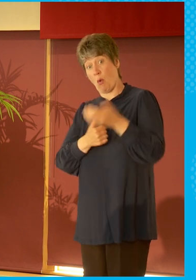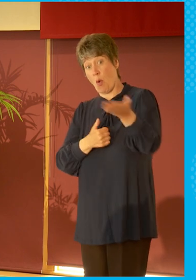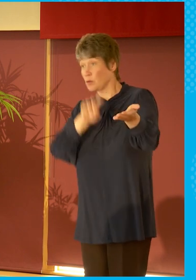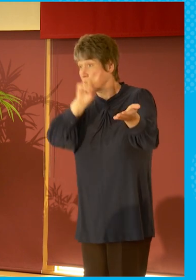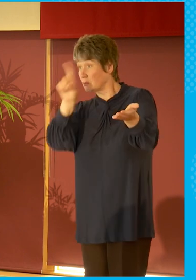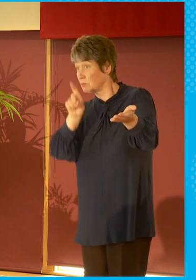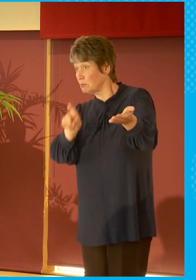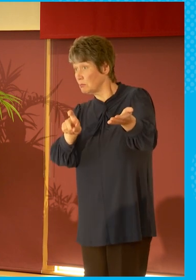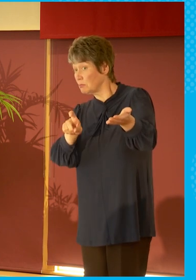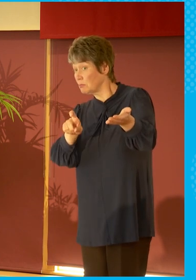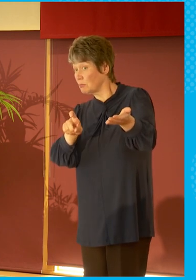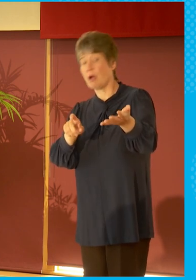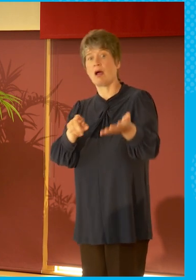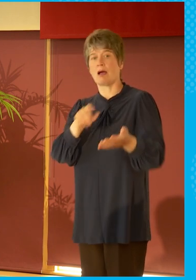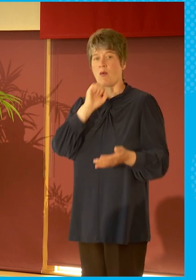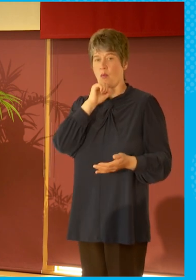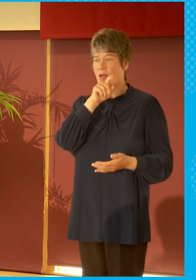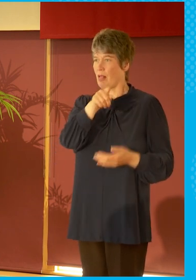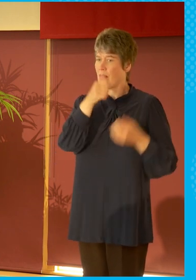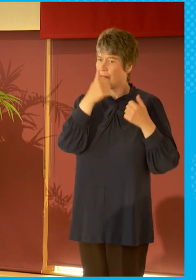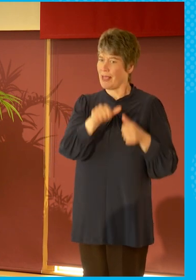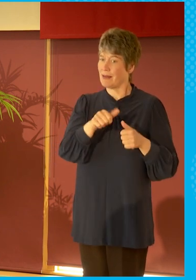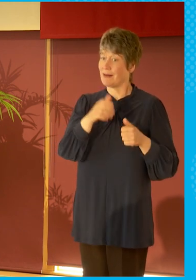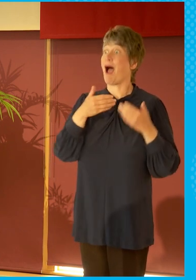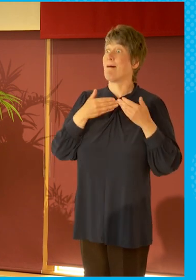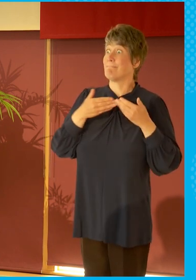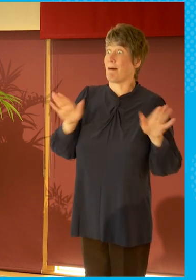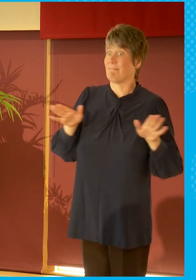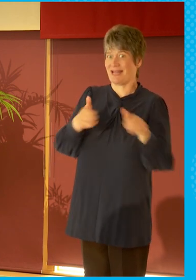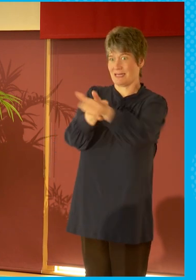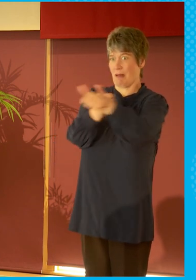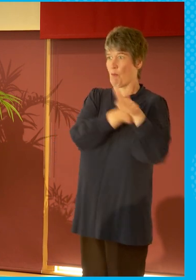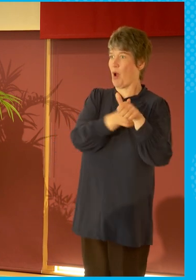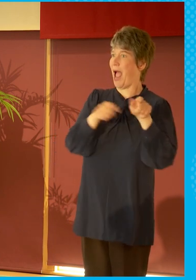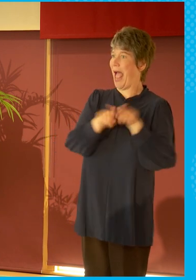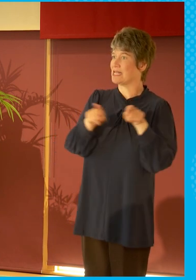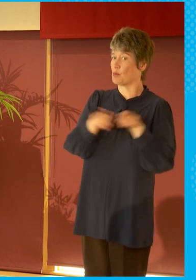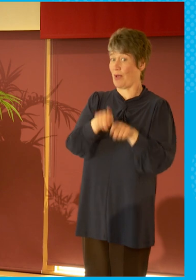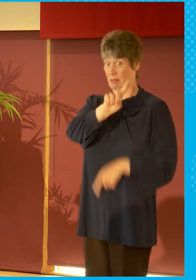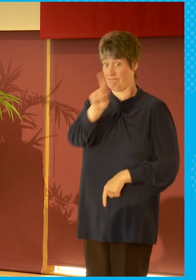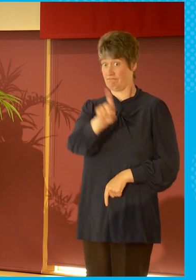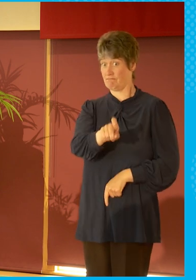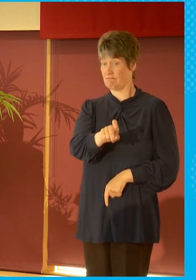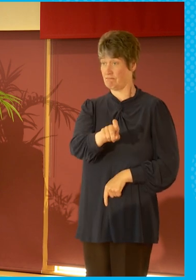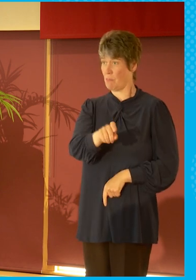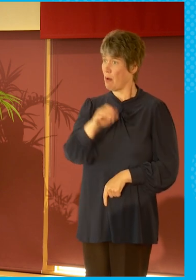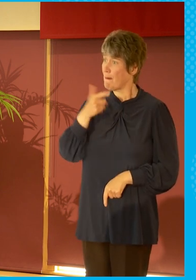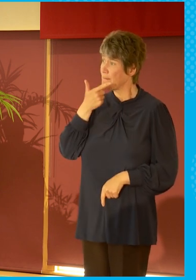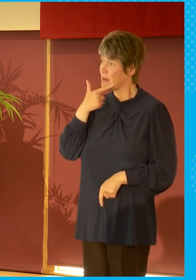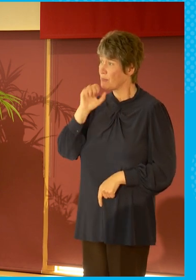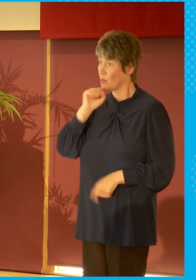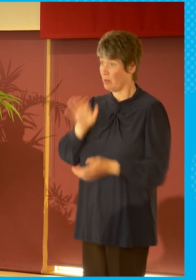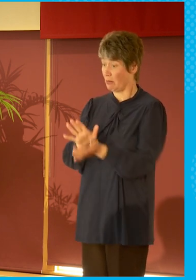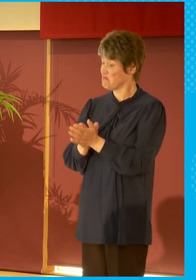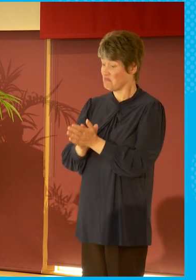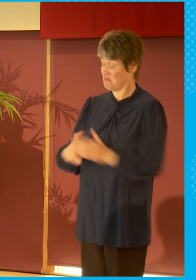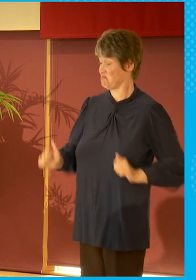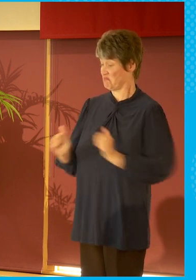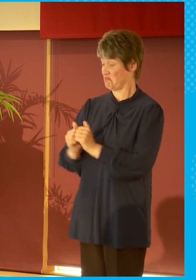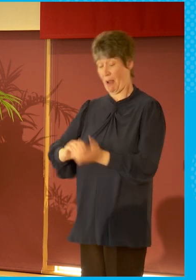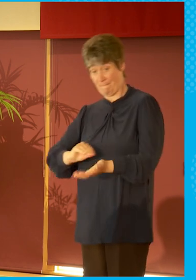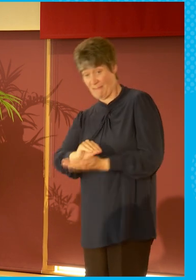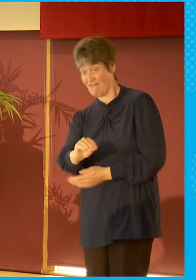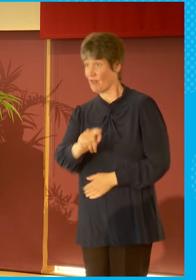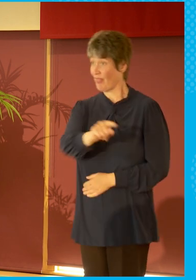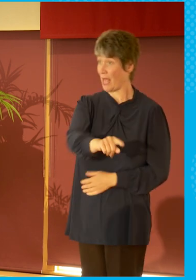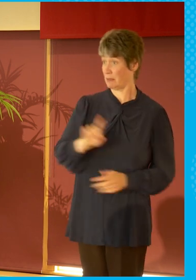above all, is it going to get the public support that it needs? Are people prepared to pay for it? At a time